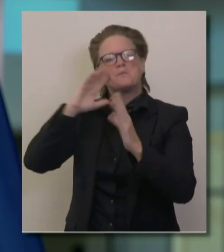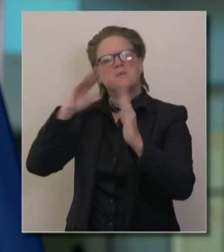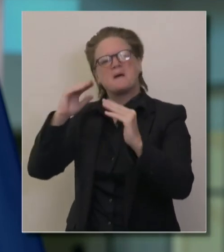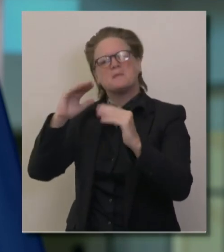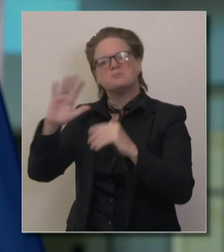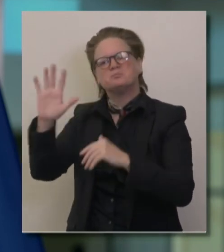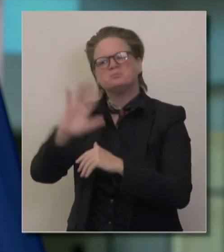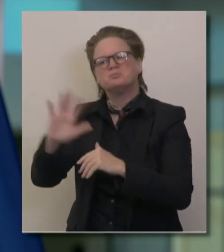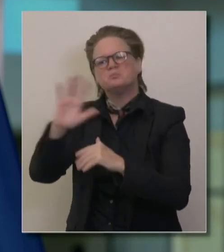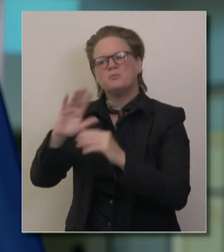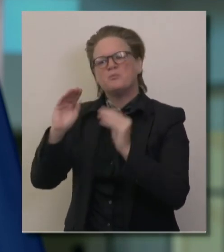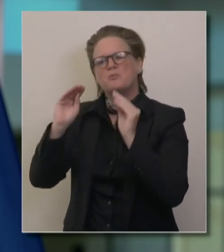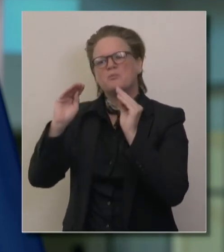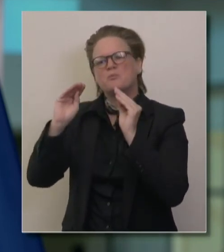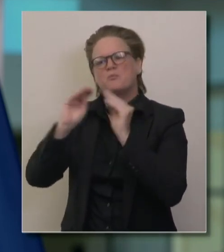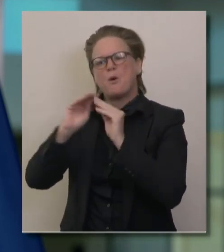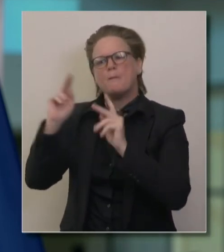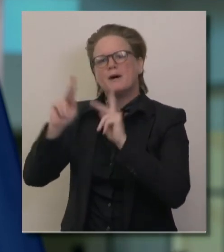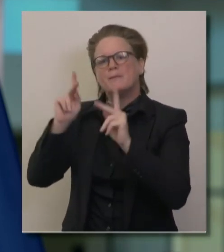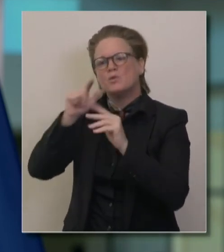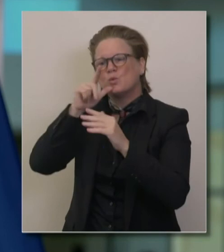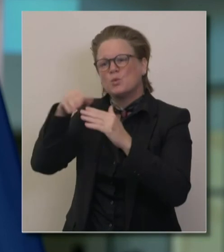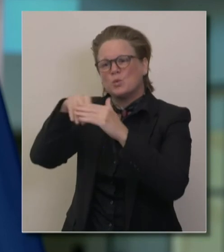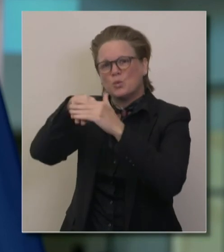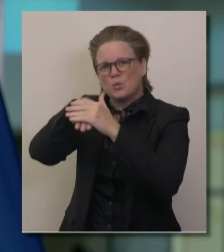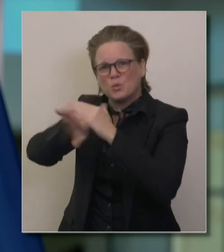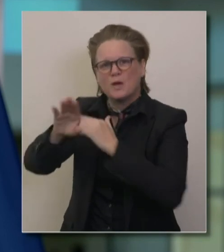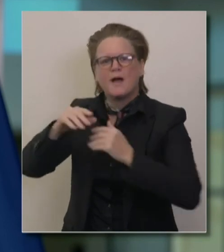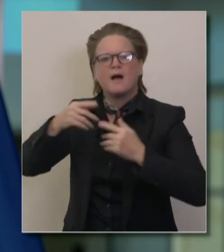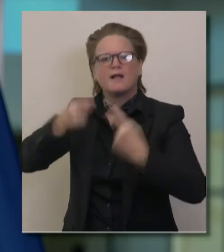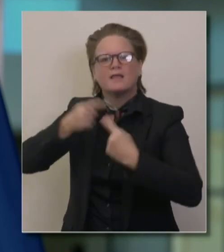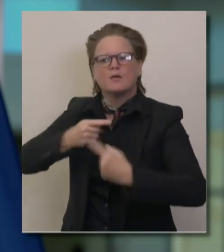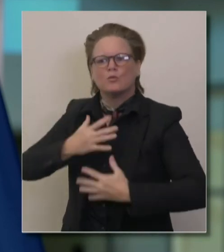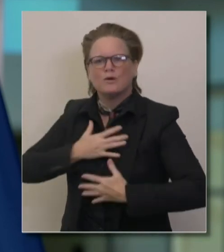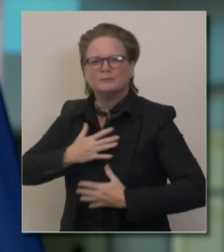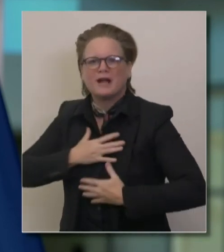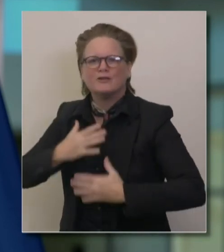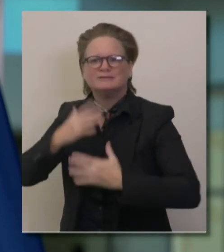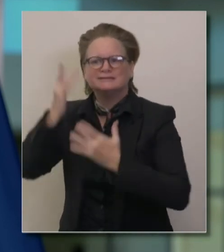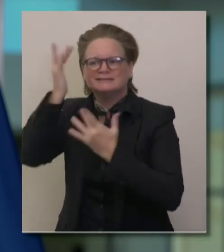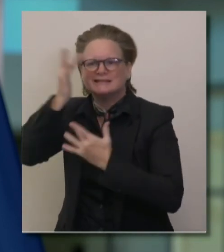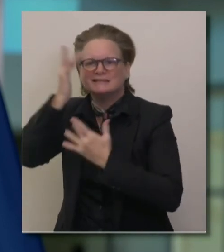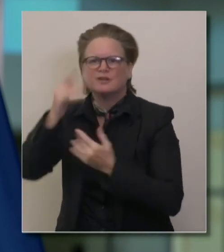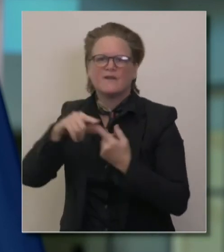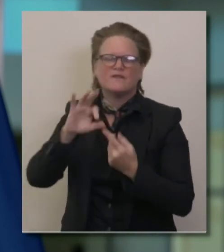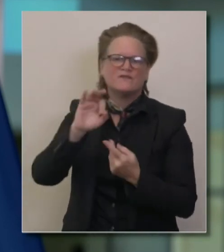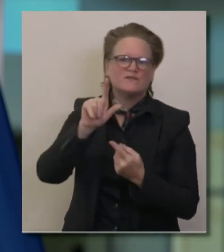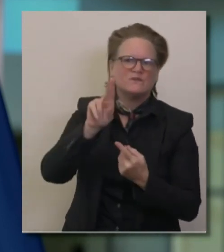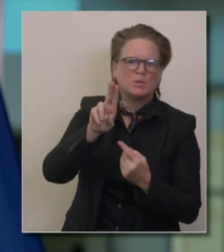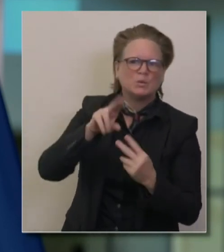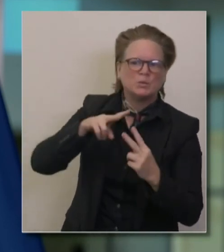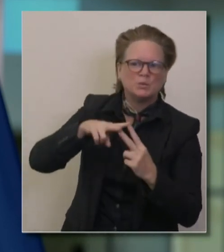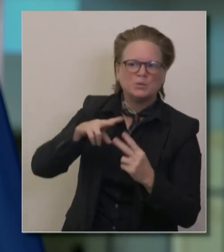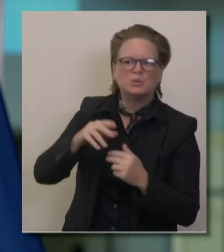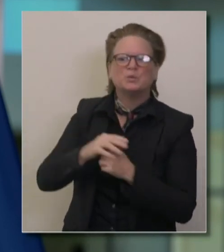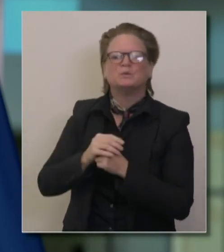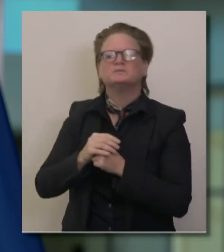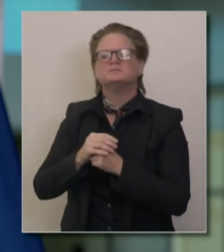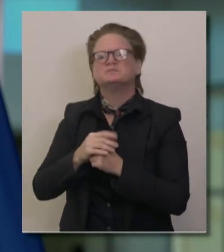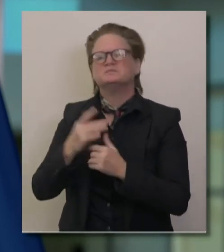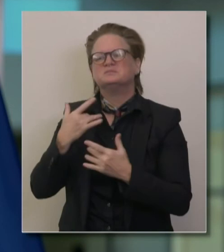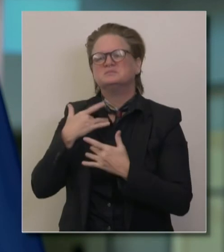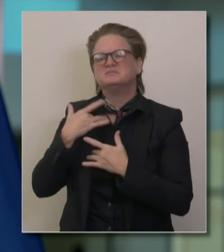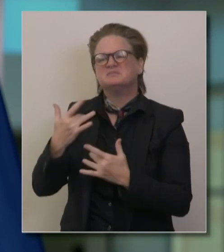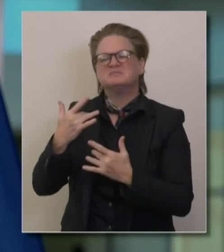patients, not just with flu, but with respiratory illnesses altogether. Flu actually isn't an illness that always lands you in the ICU. Many people